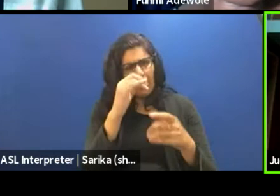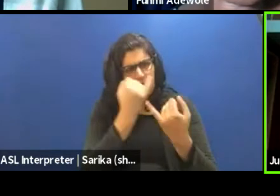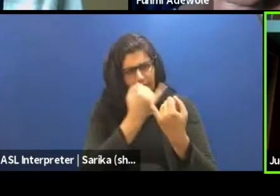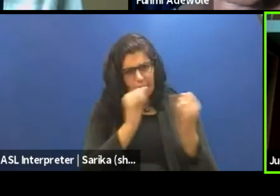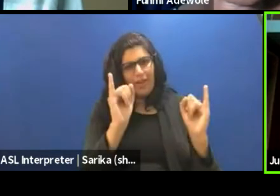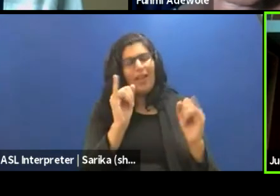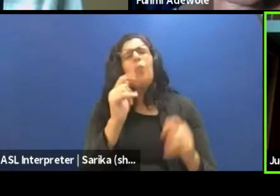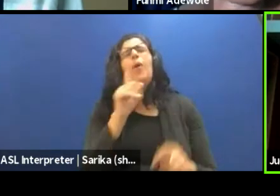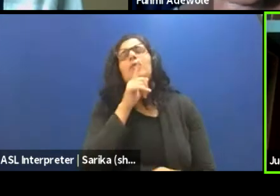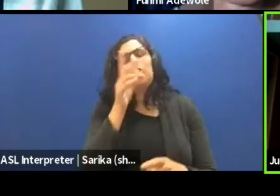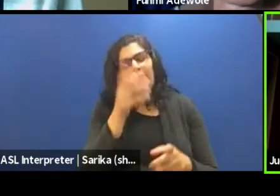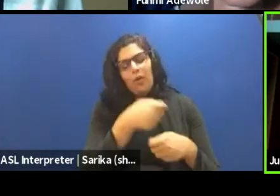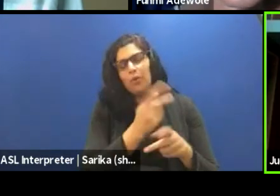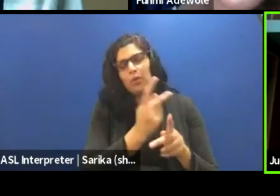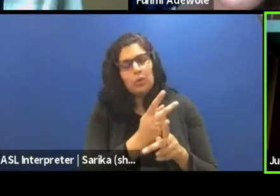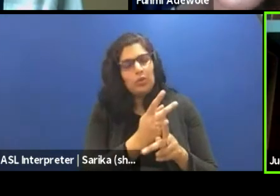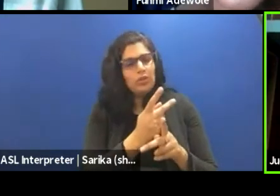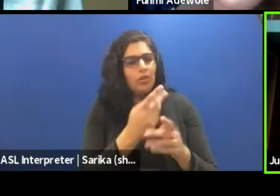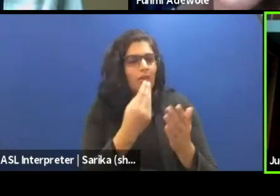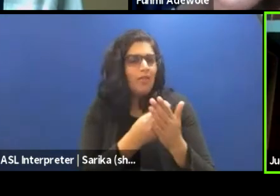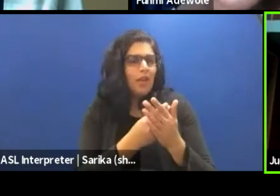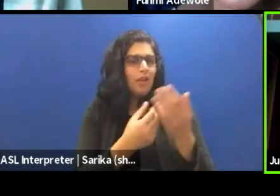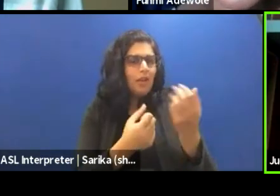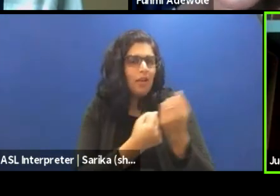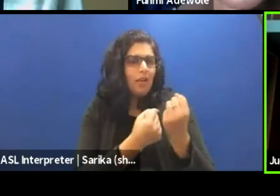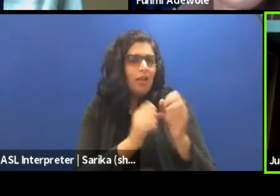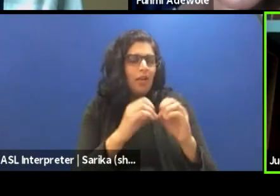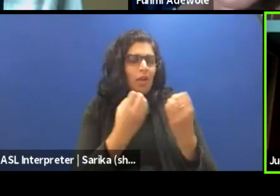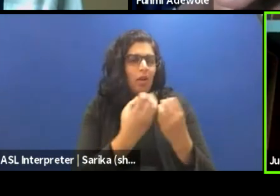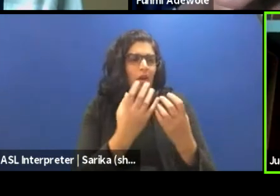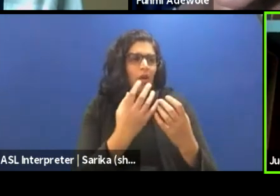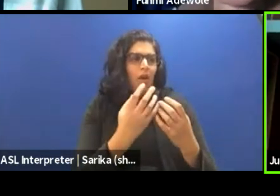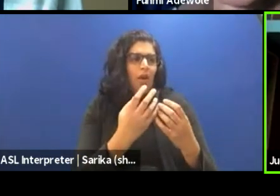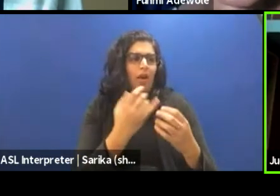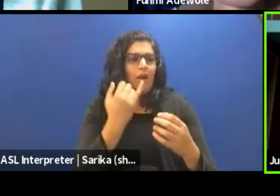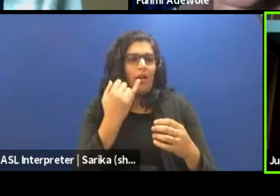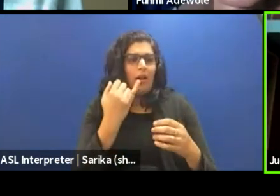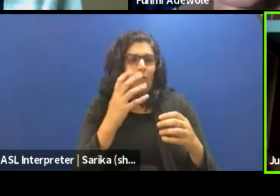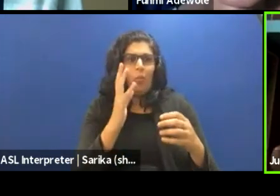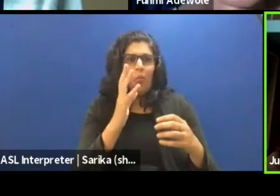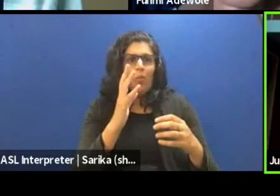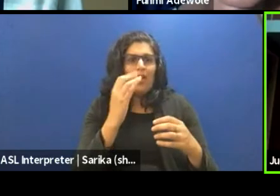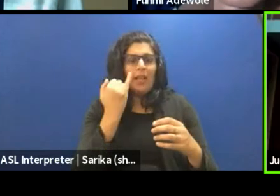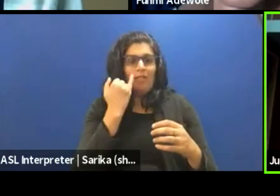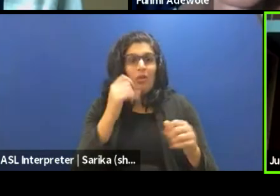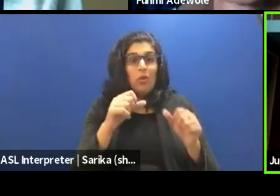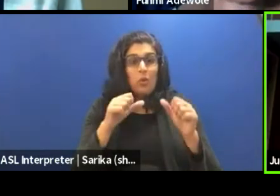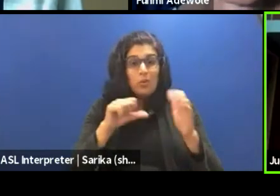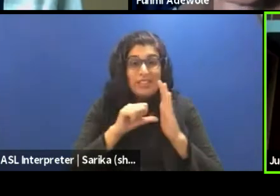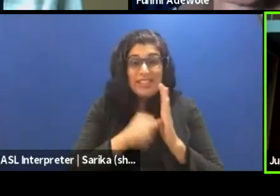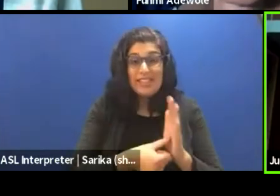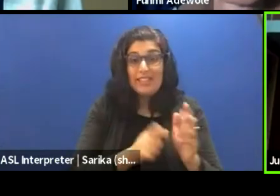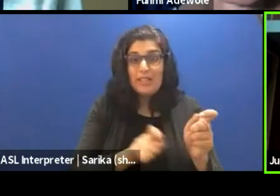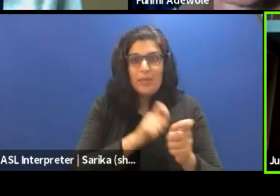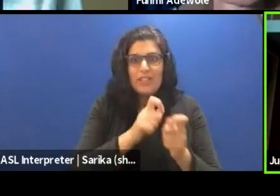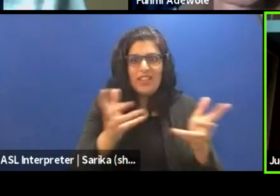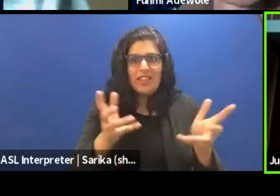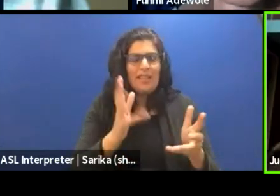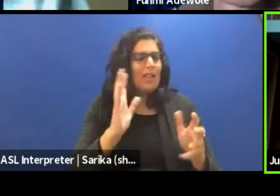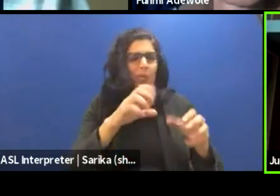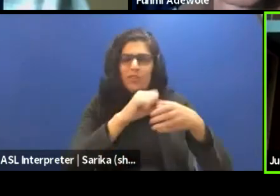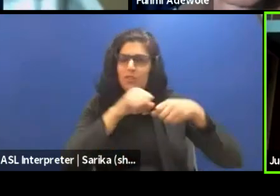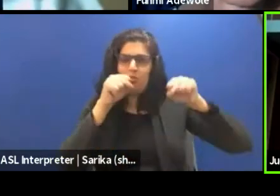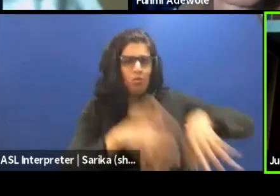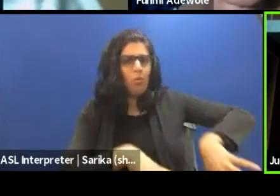or funding organizations who would just drop your play or drop your production if you are insisting on certain things. But in